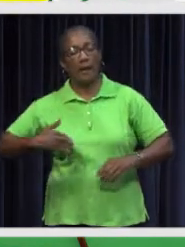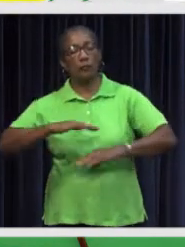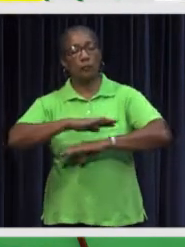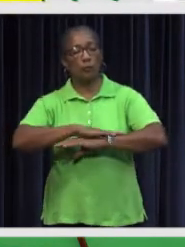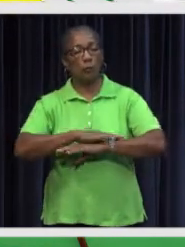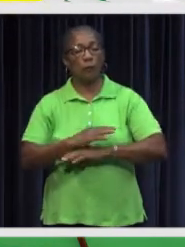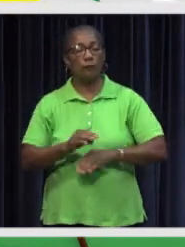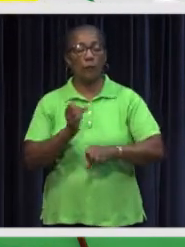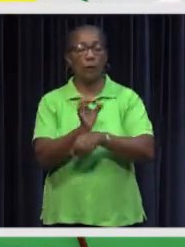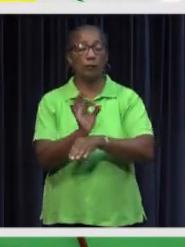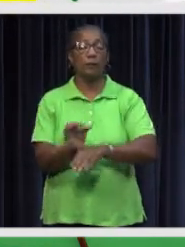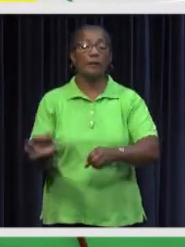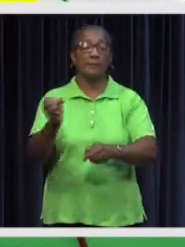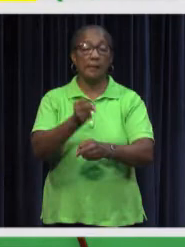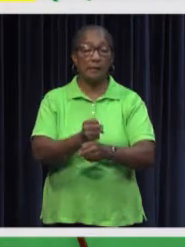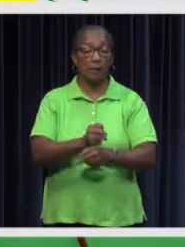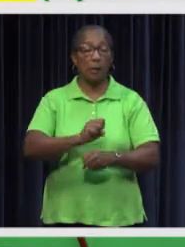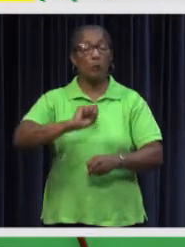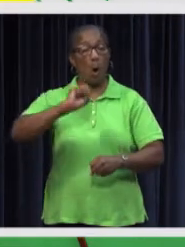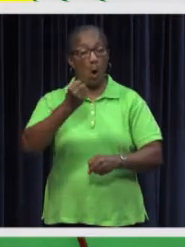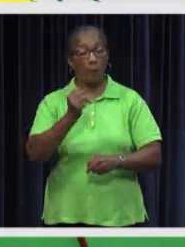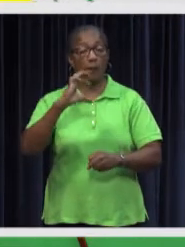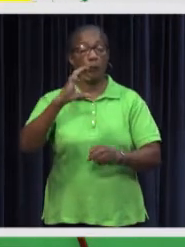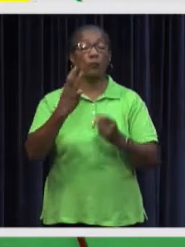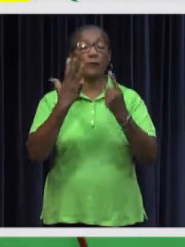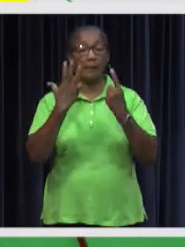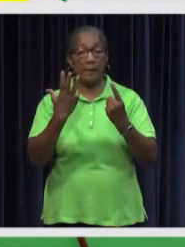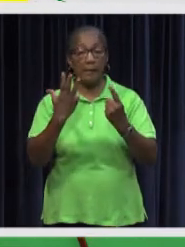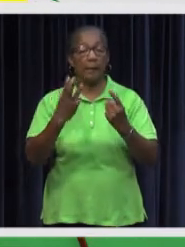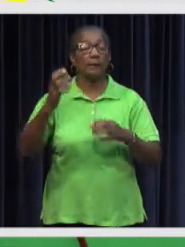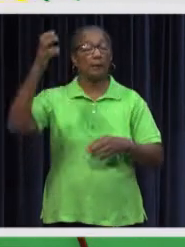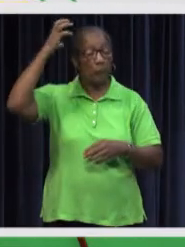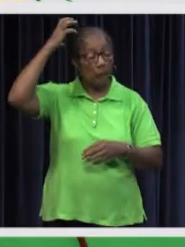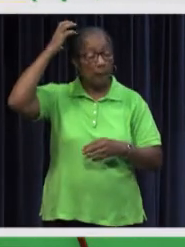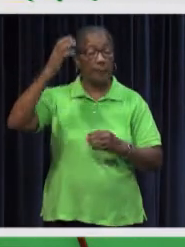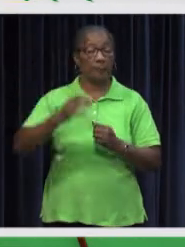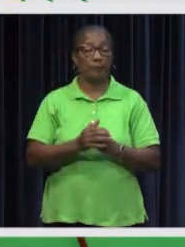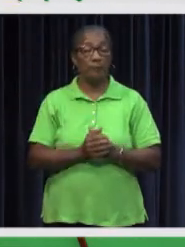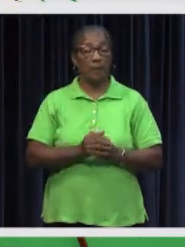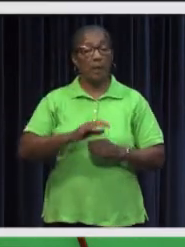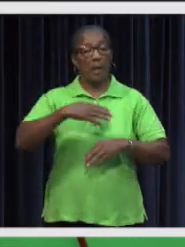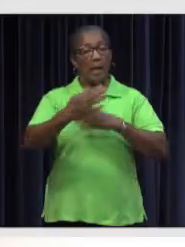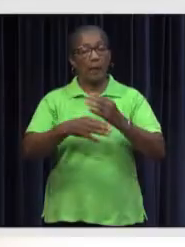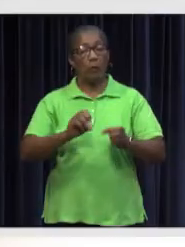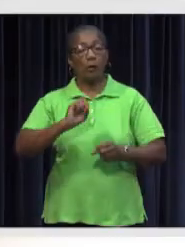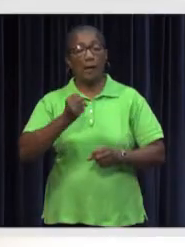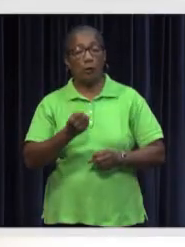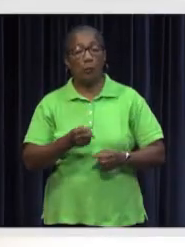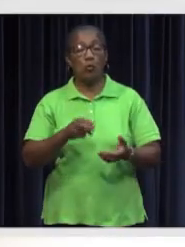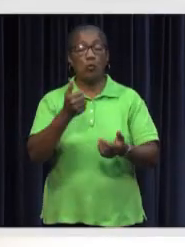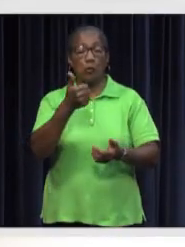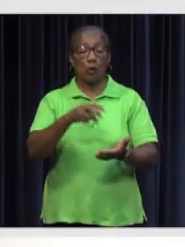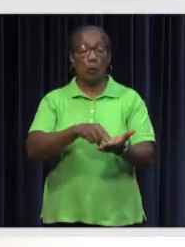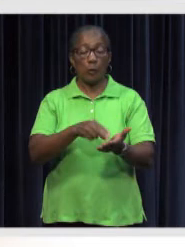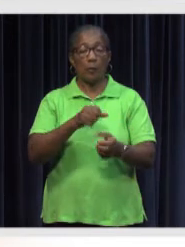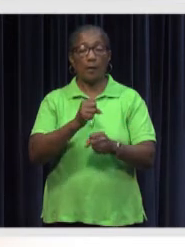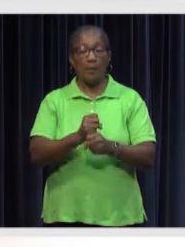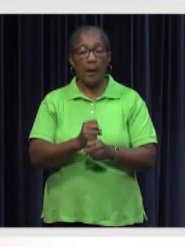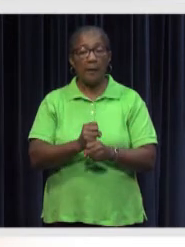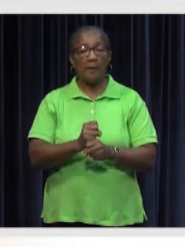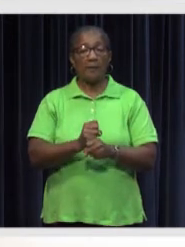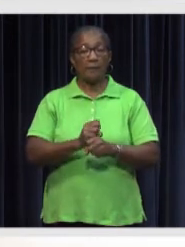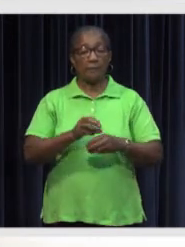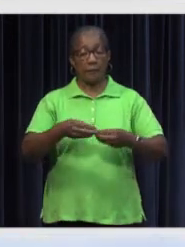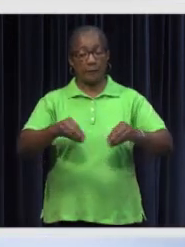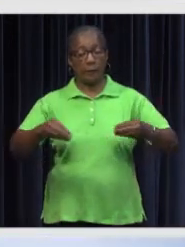closing period of the educational institutions as a result of the COVID-19 crisis. That's why educators grab to